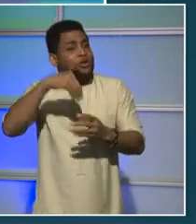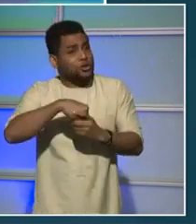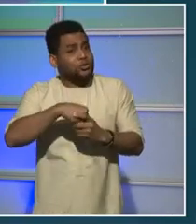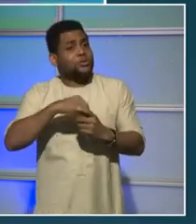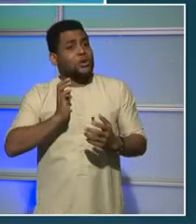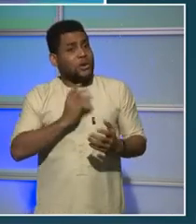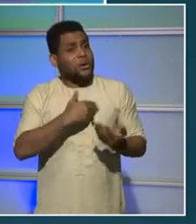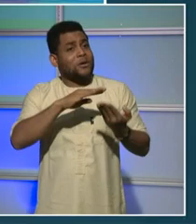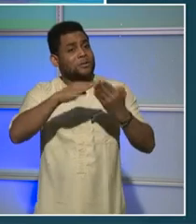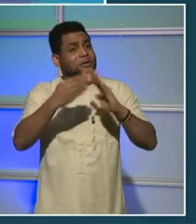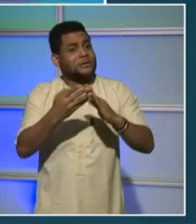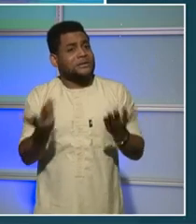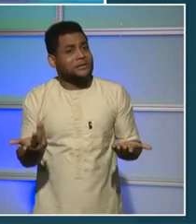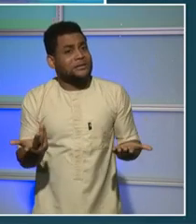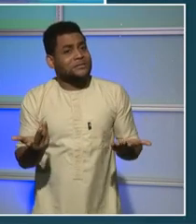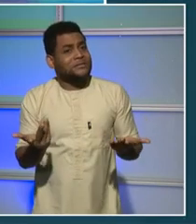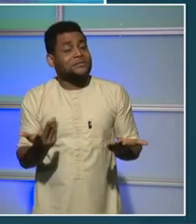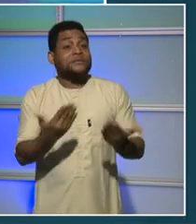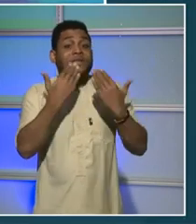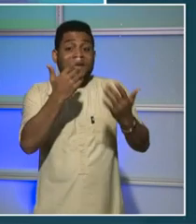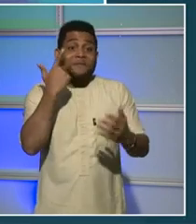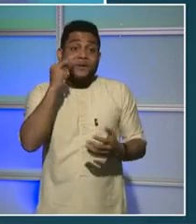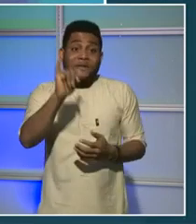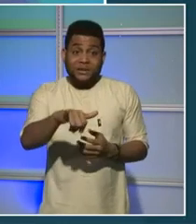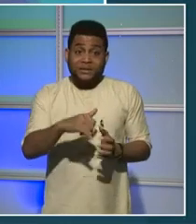normal now. So thank you for that advocacy.